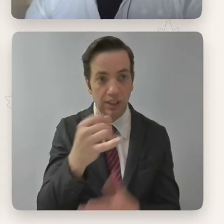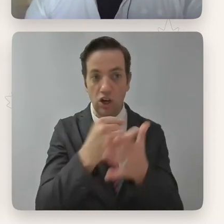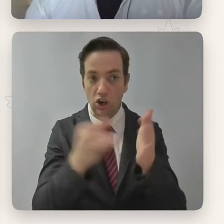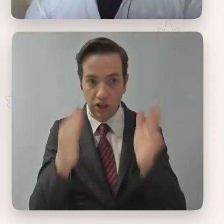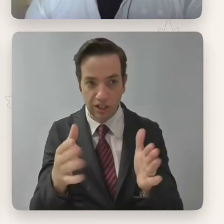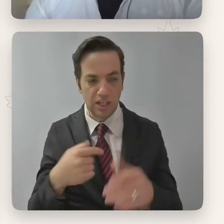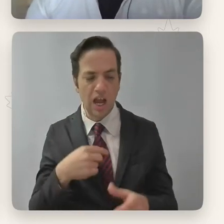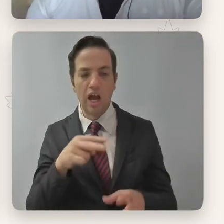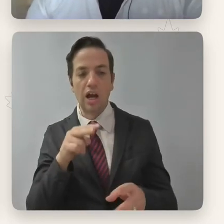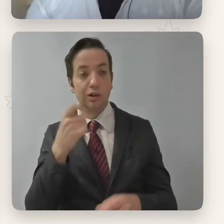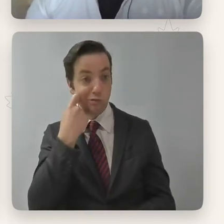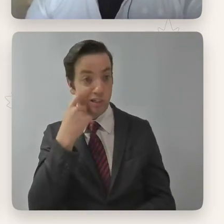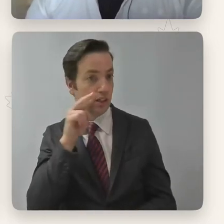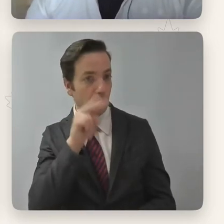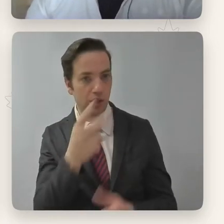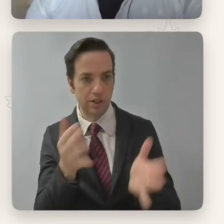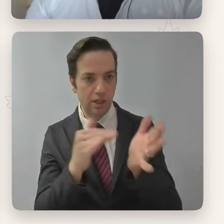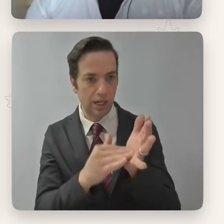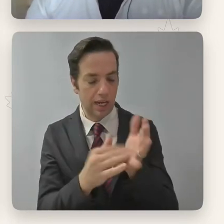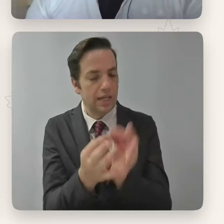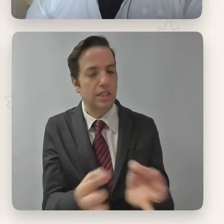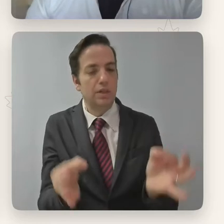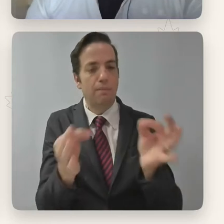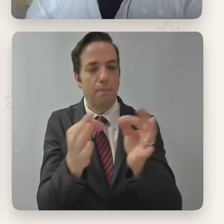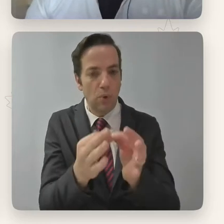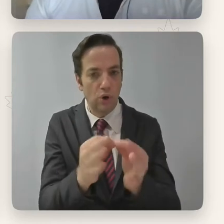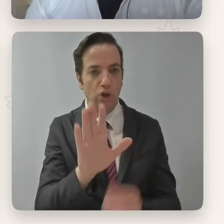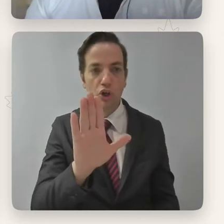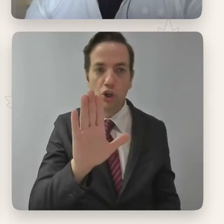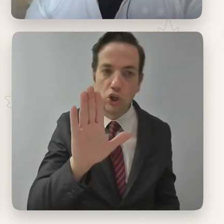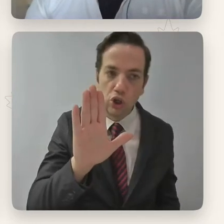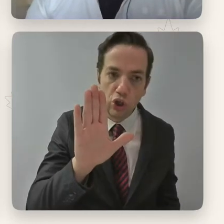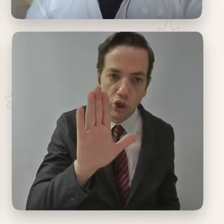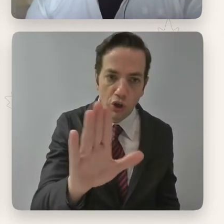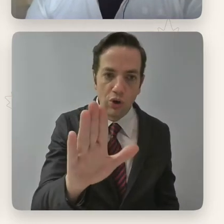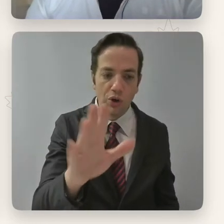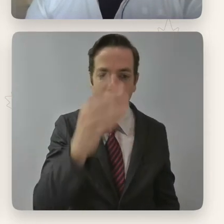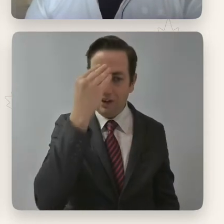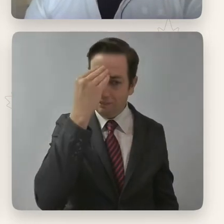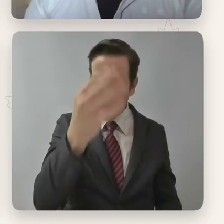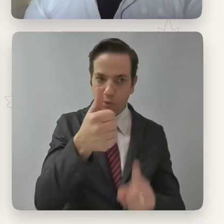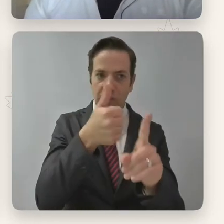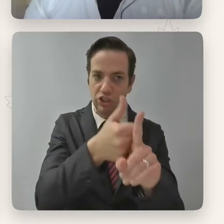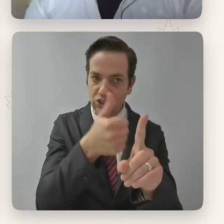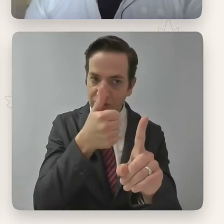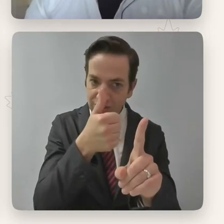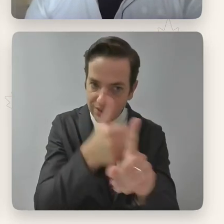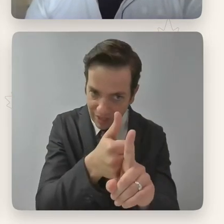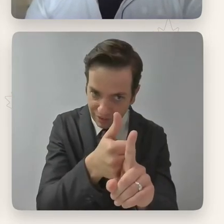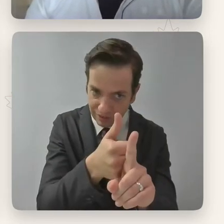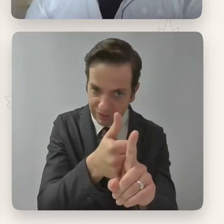it's really critical that you're telling your own story in the film that you're kind of helping to unlock some of the other artists stories as a result of